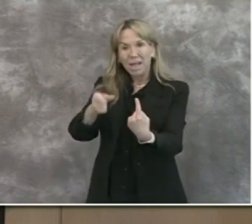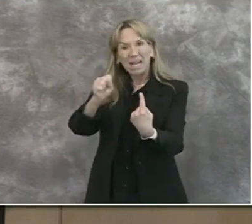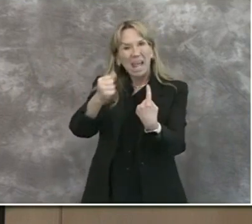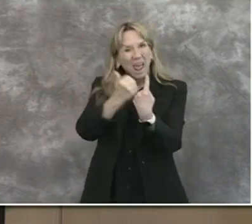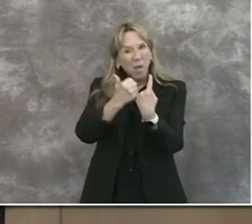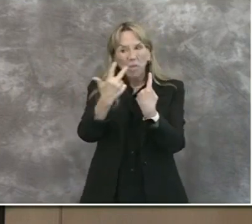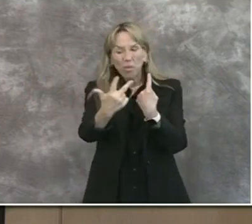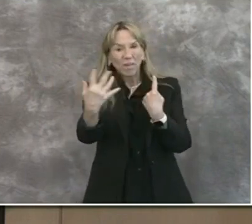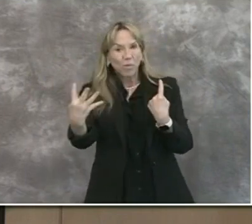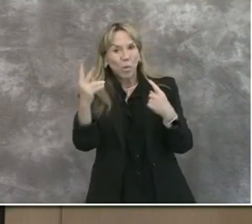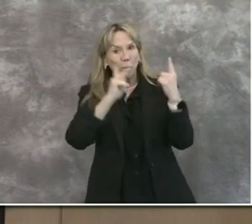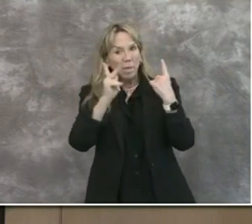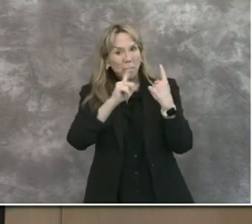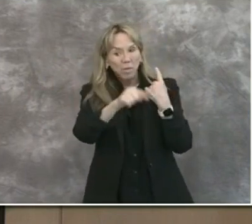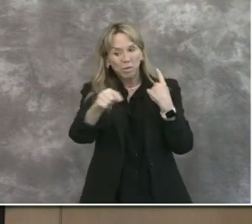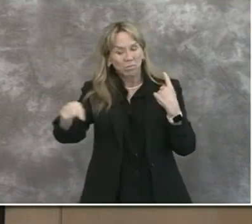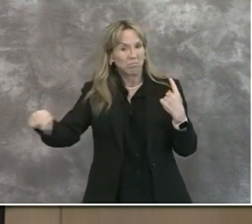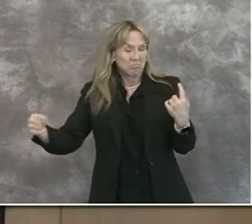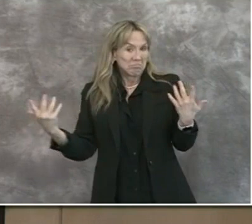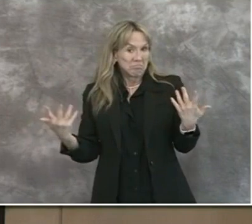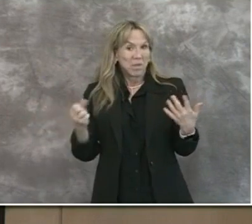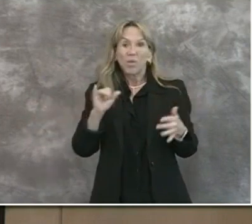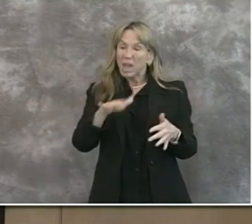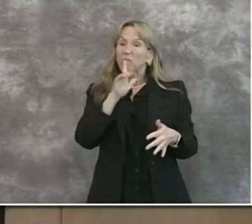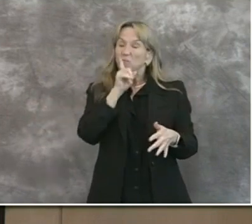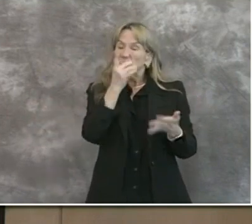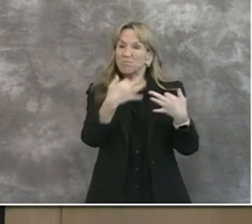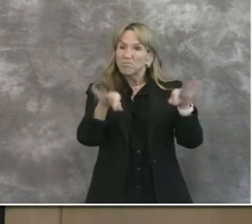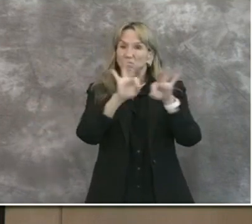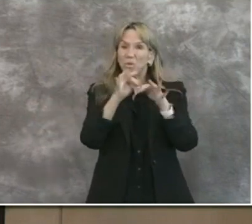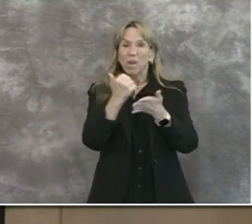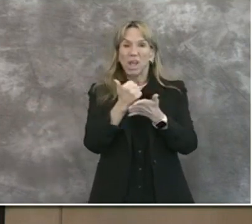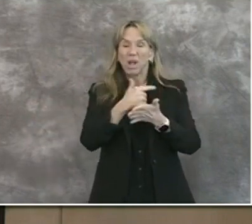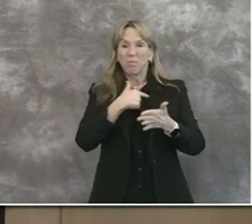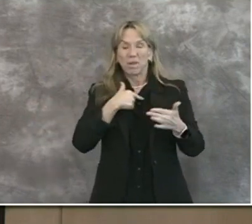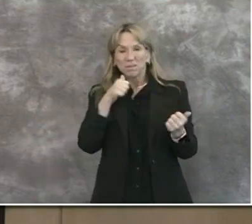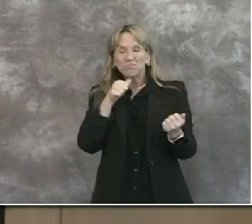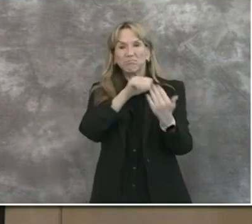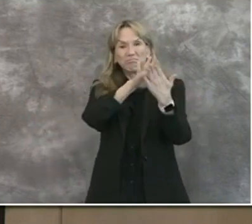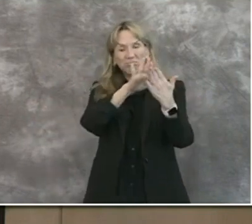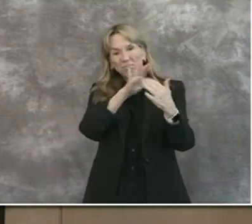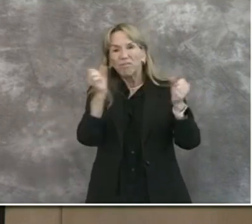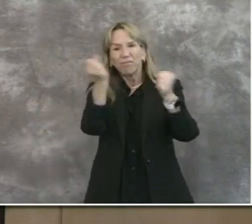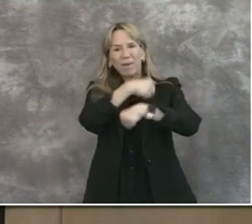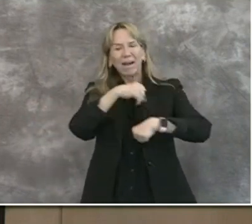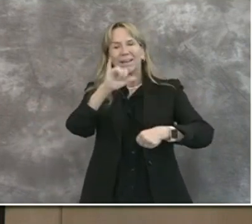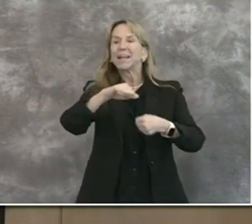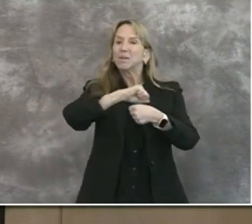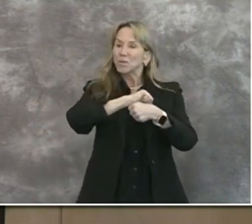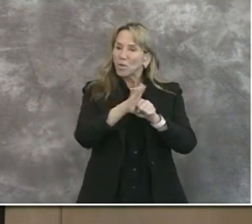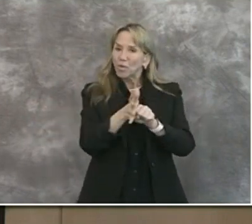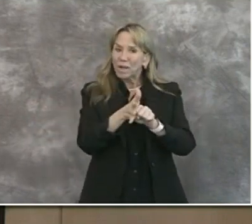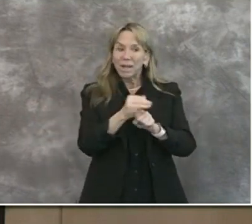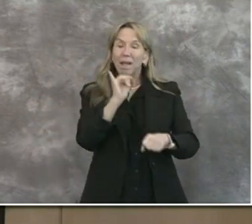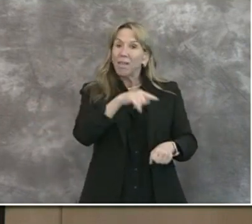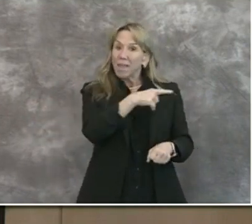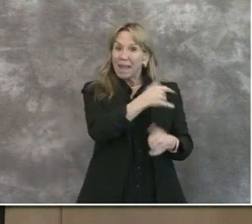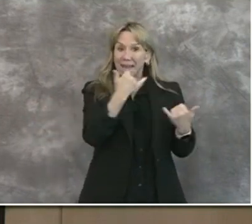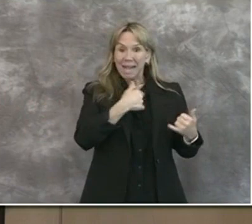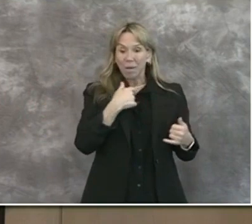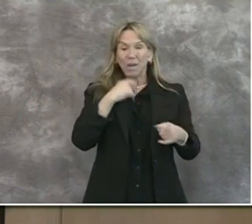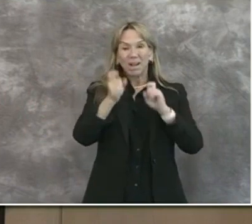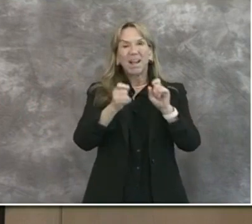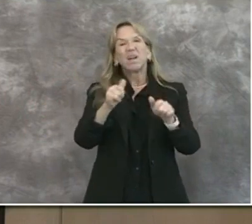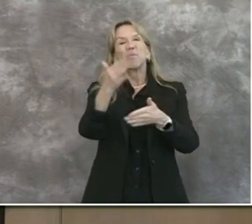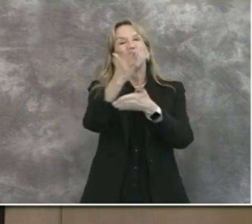of fighting COVID-19. This new therapeutic treatment with convalescent plasma donation is part of our county's